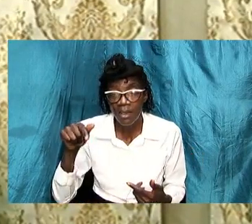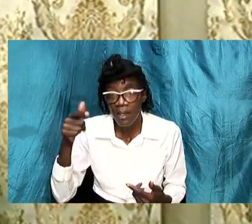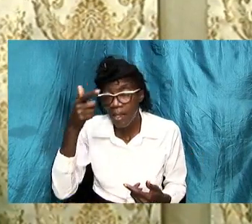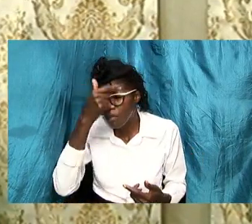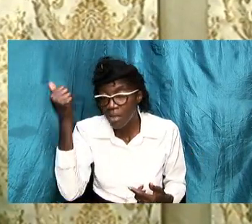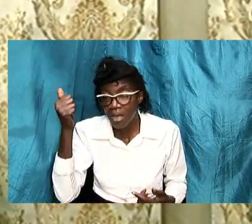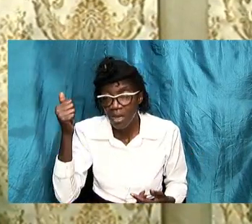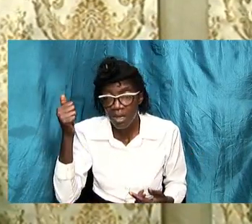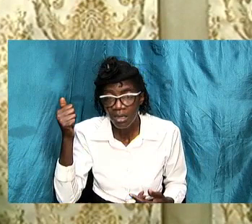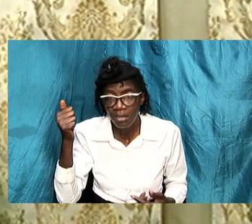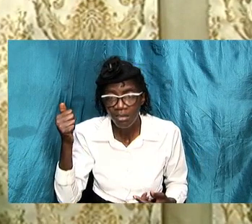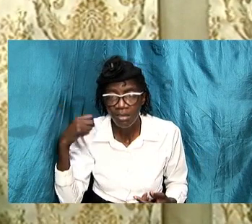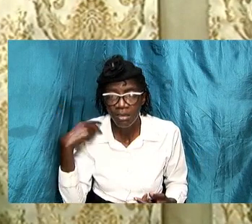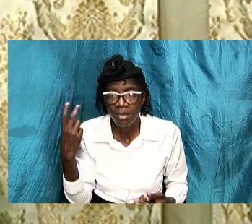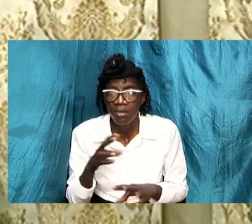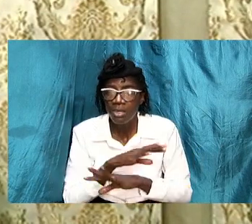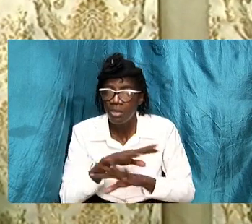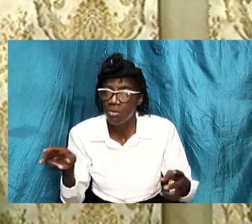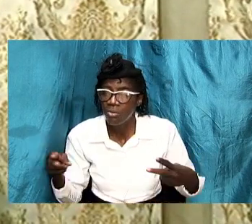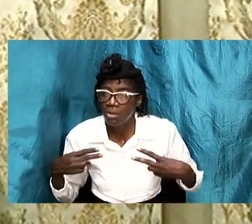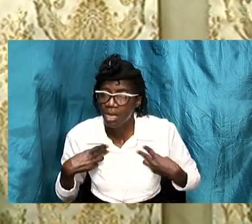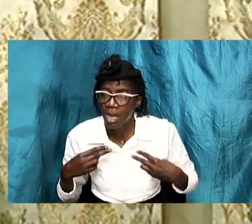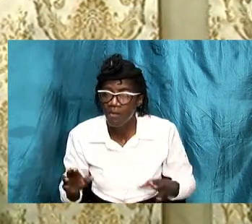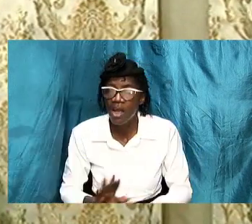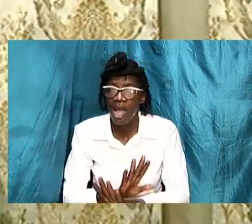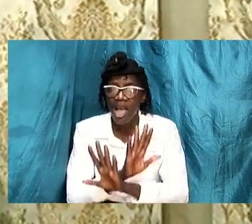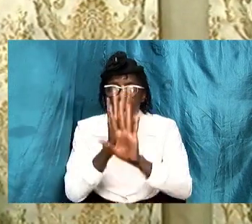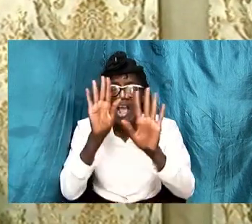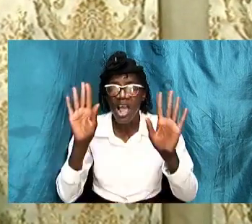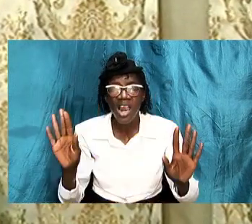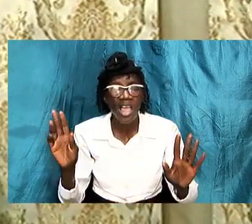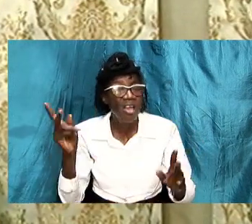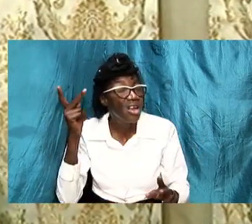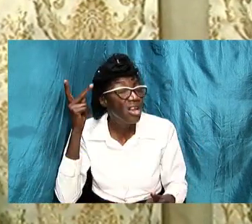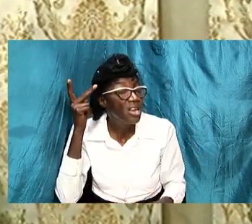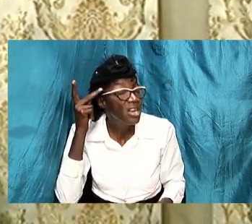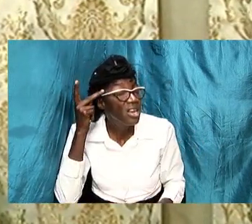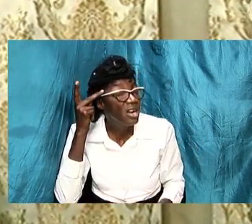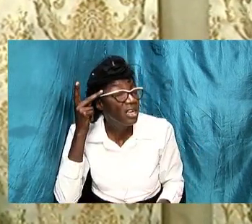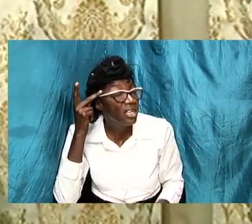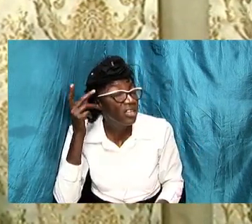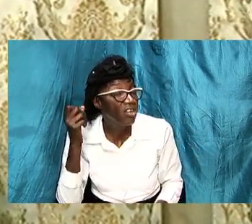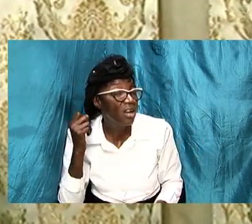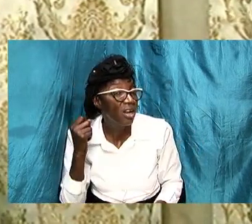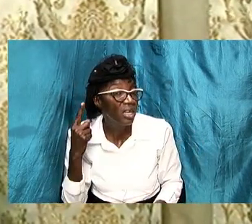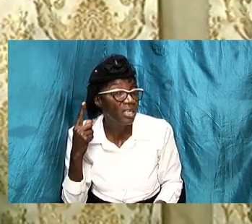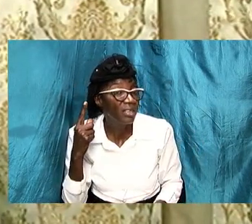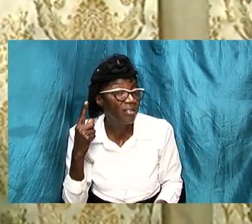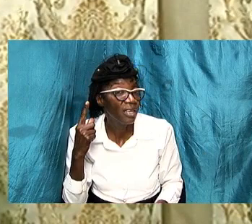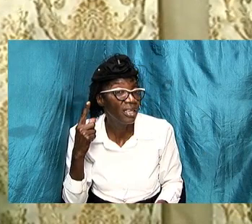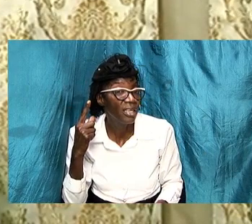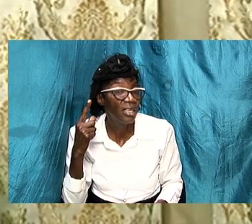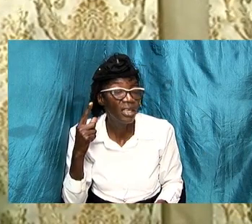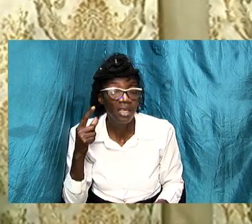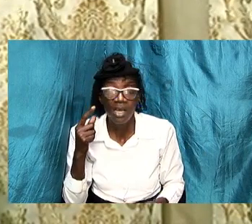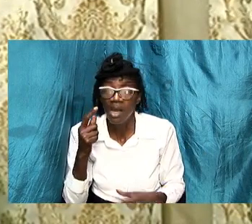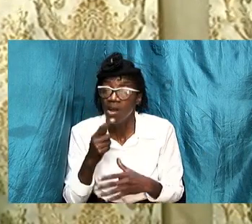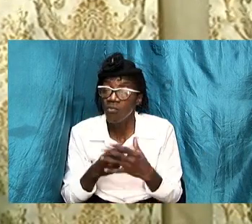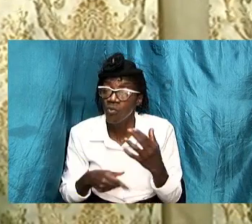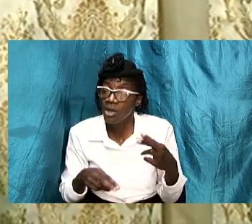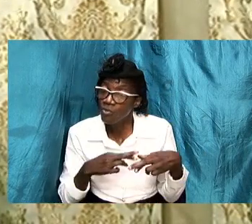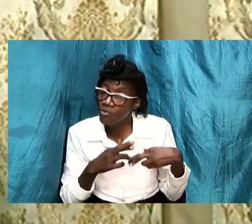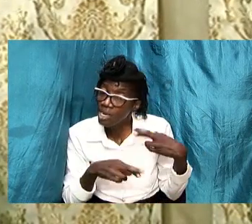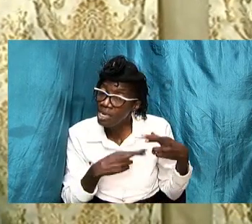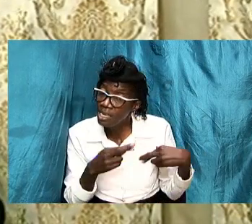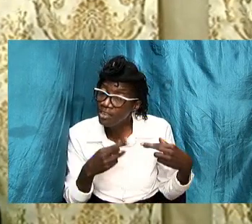do have clear knowledge and understanding of what relationships are